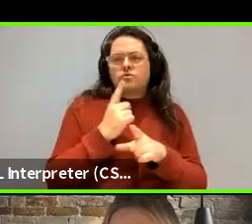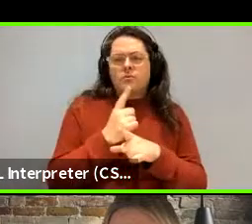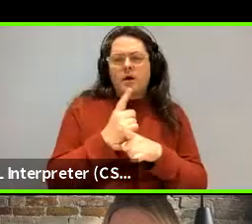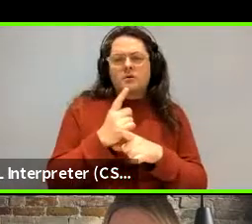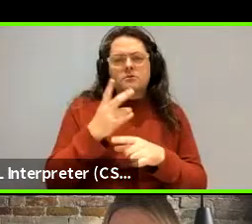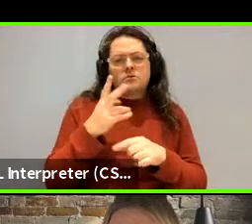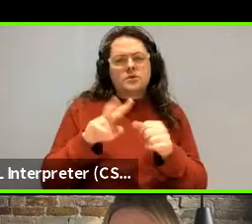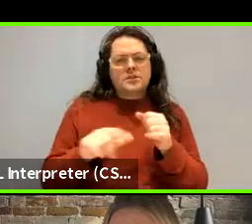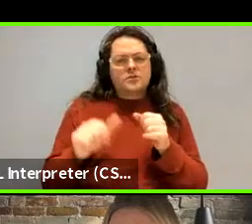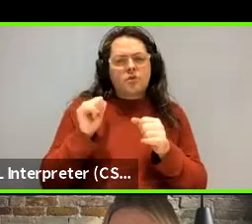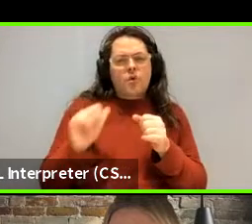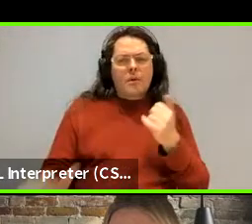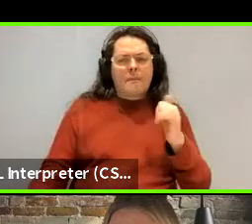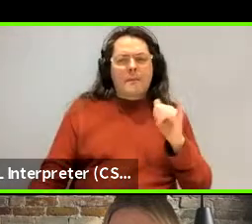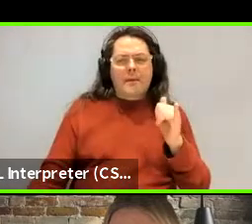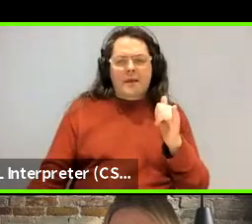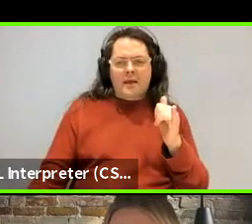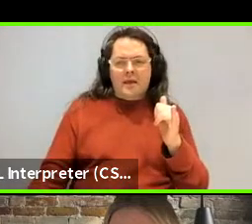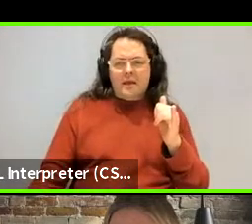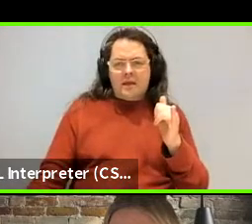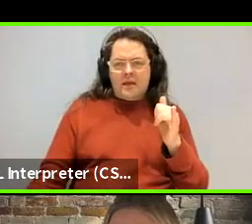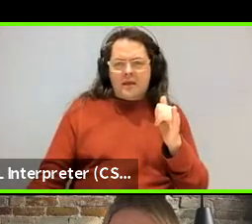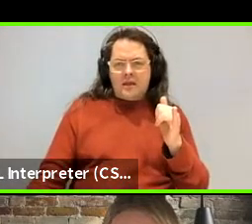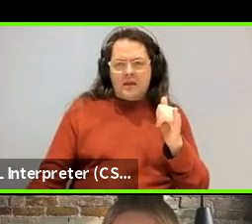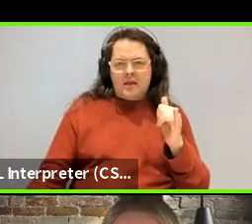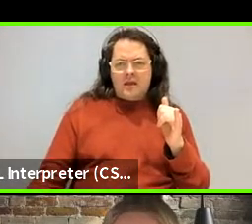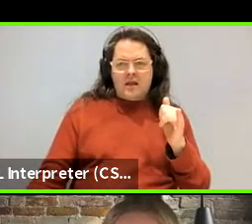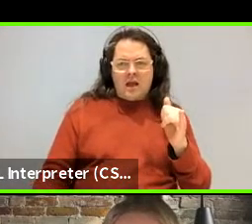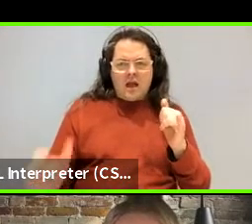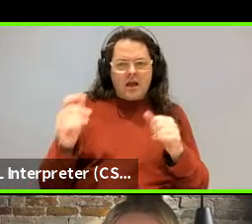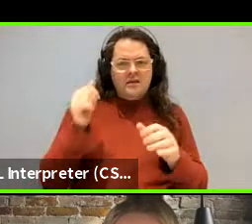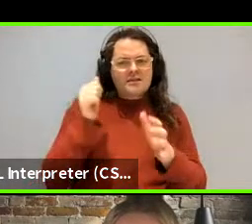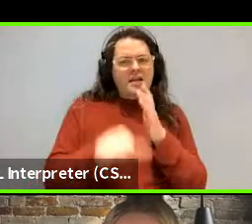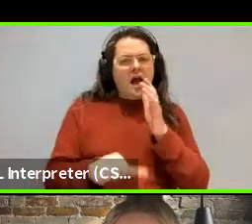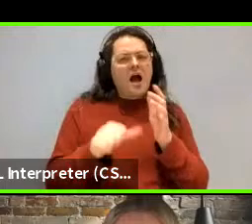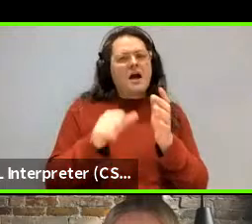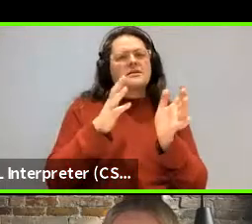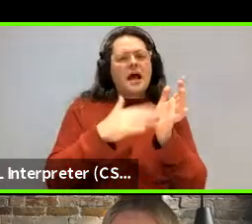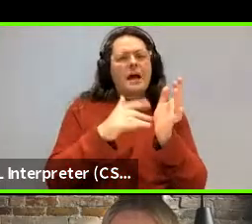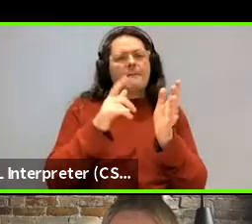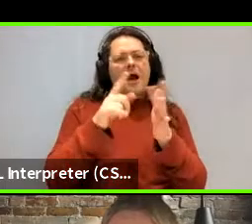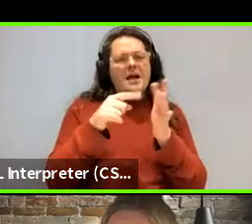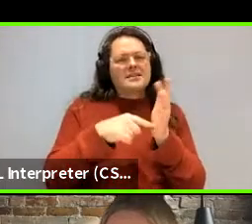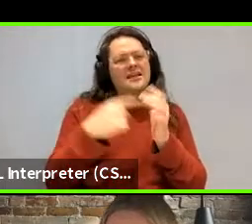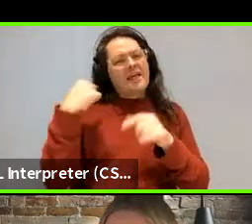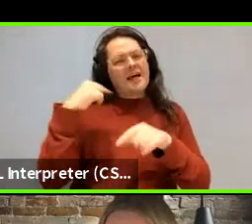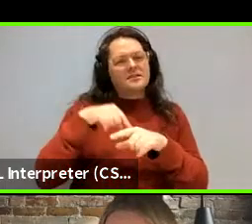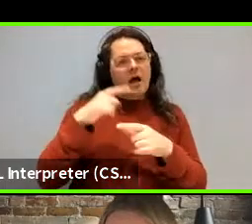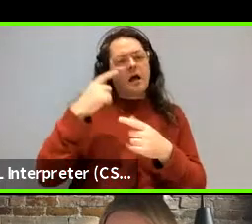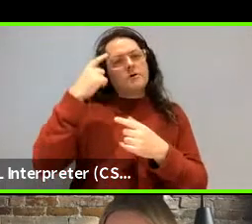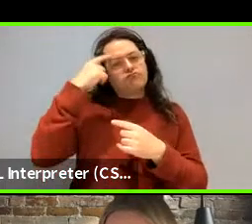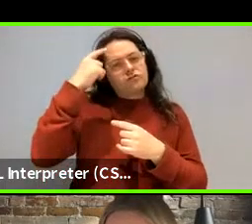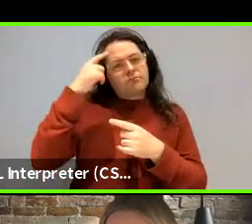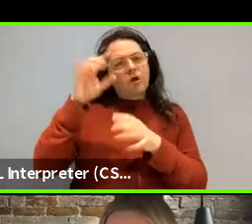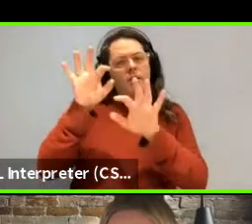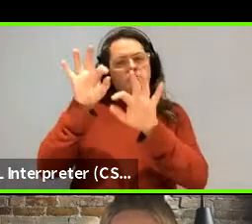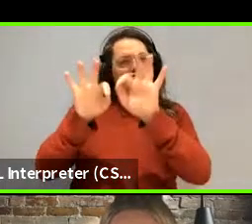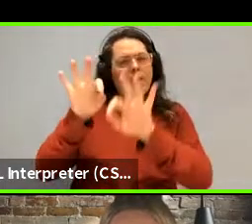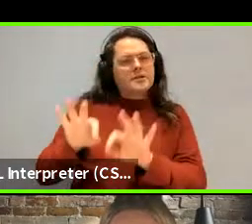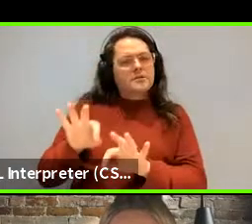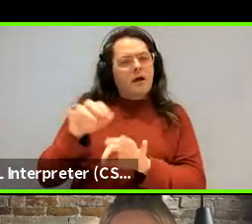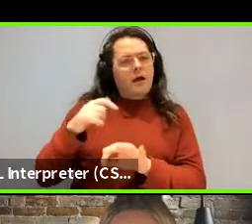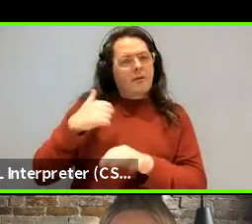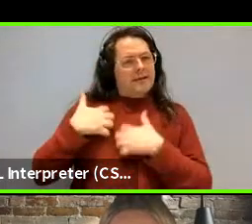20 years ago when I was just first started at MIT and I was working in the principles and parameters framework, and we were trying to, that was like, uh,